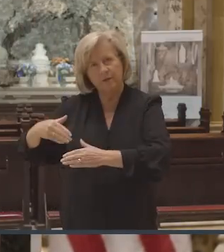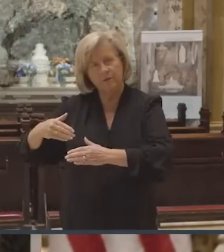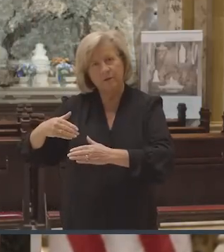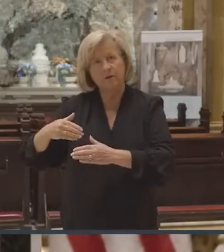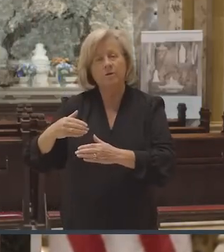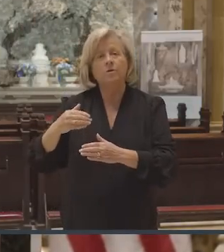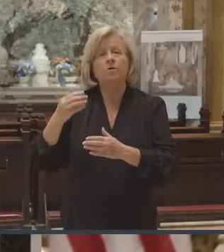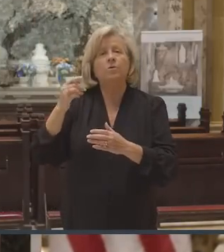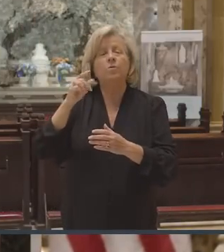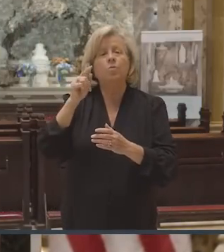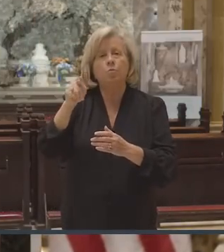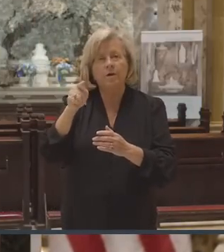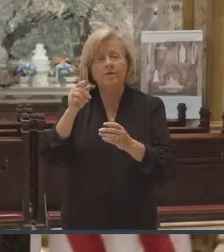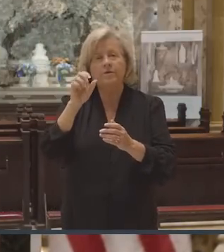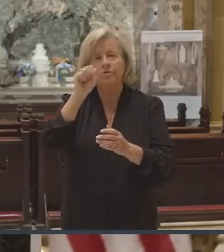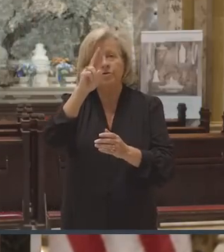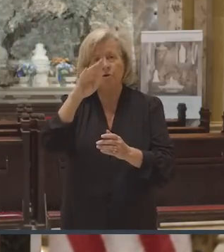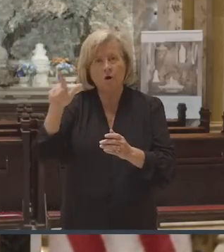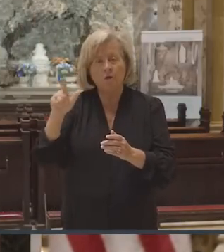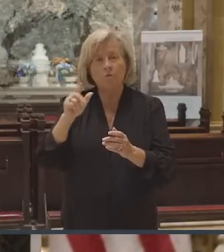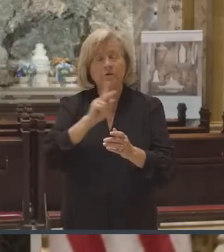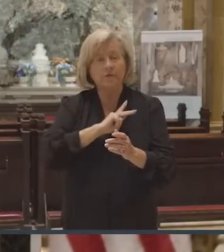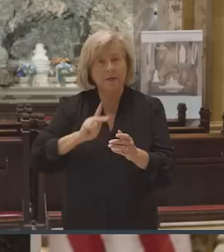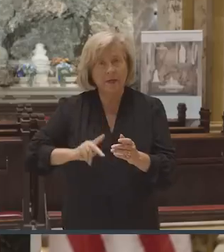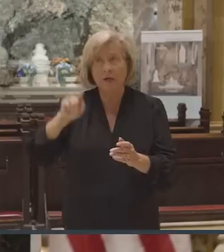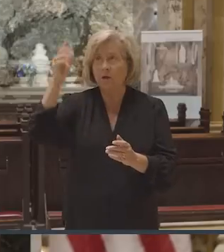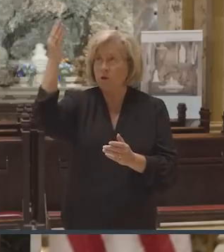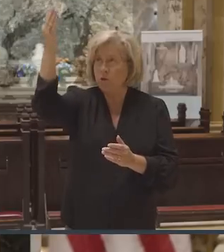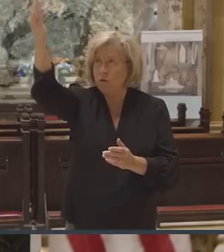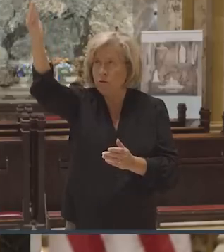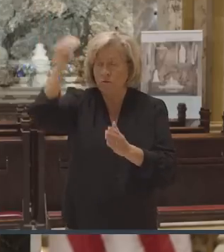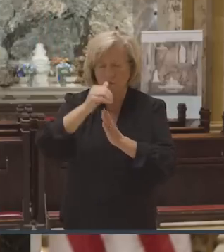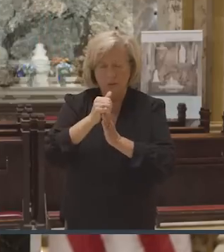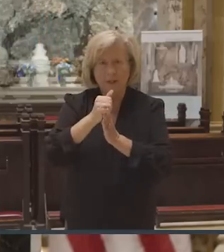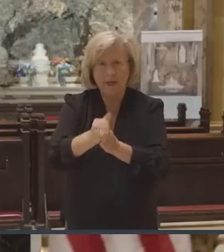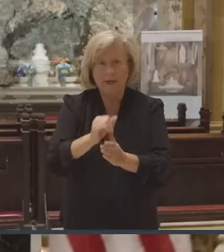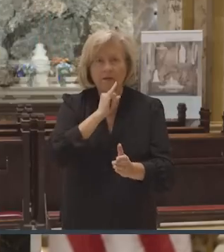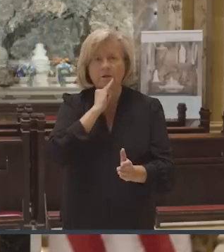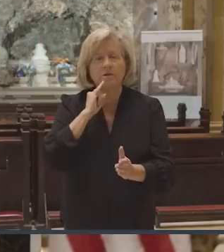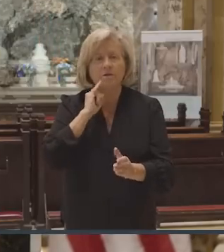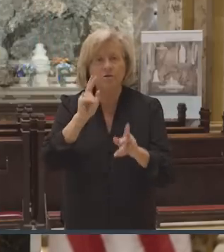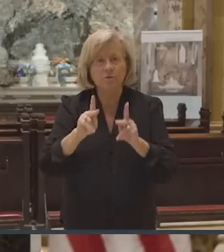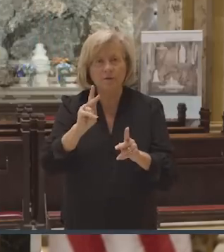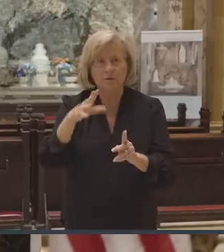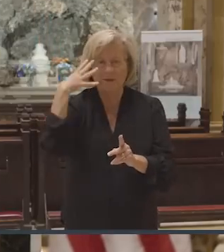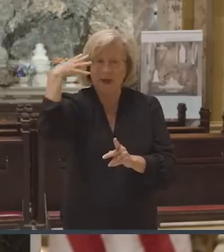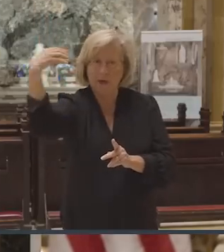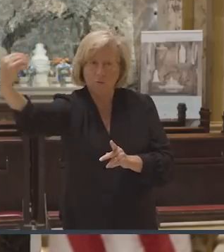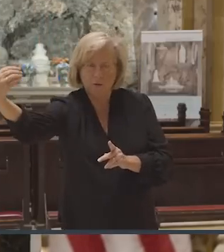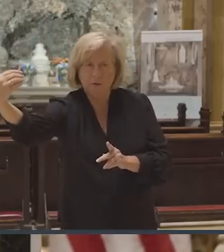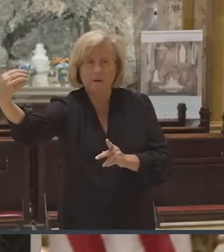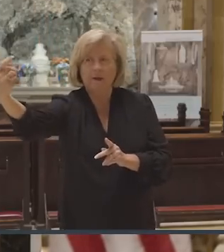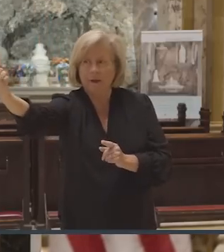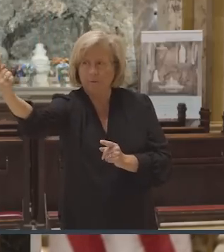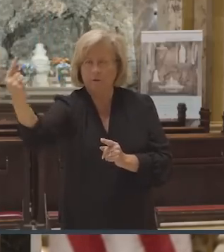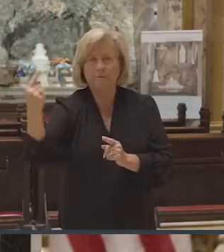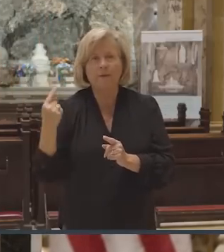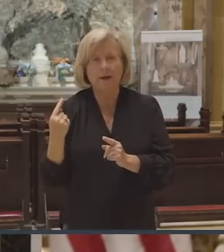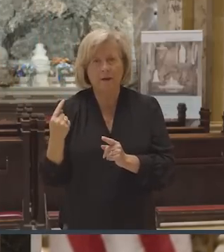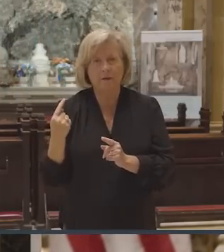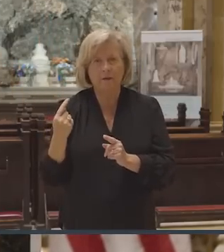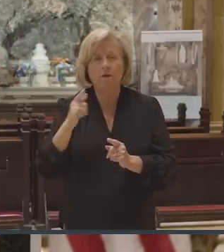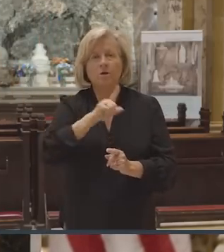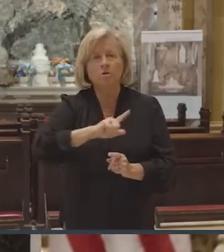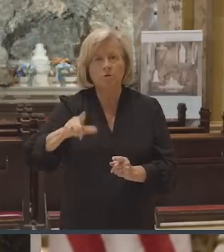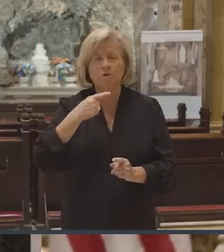Saul was our king, it was you who led the Israelites out and brought them back. And the Lord said to you,